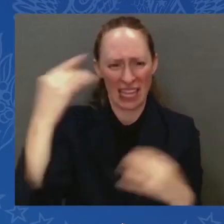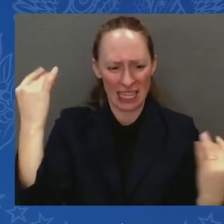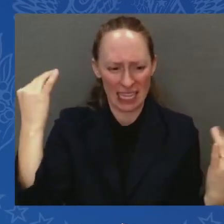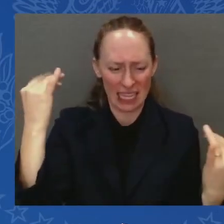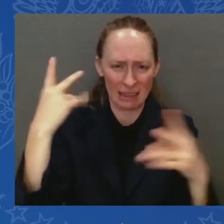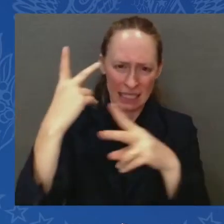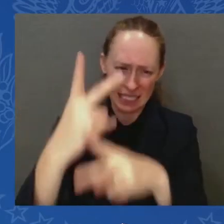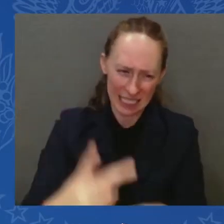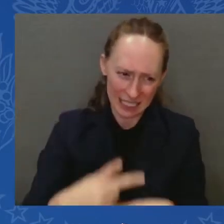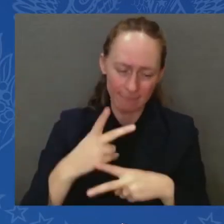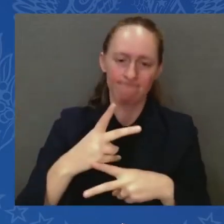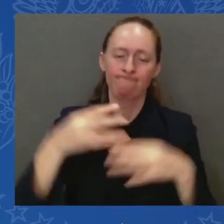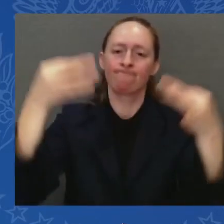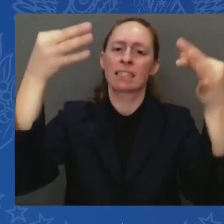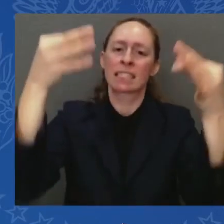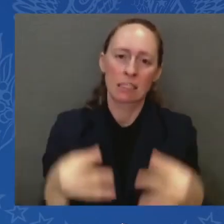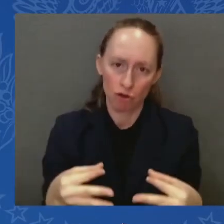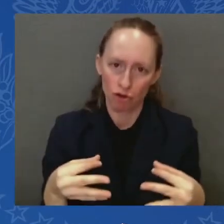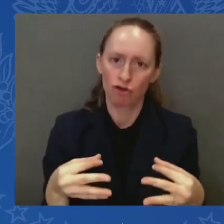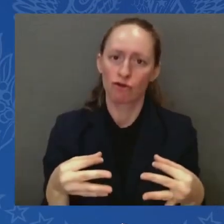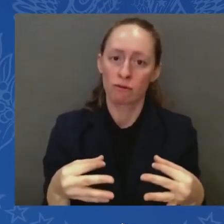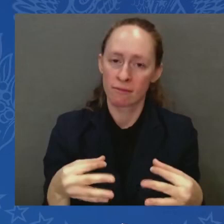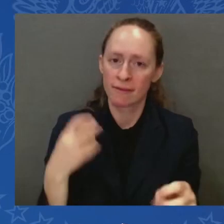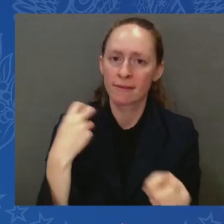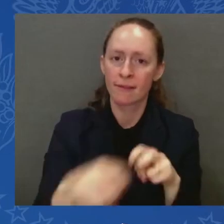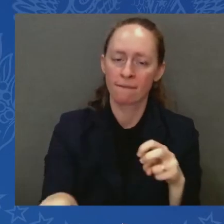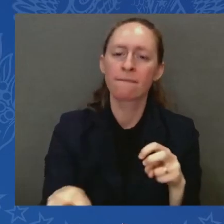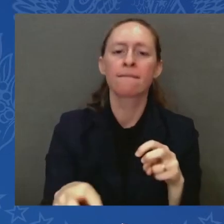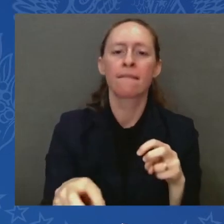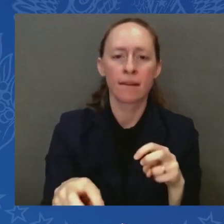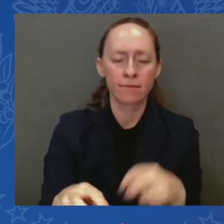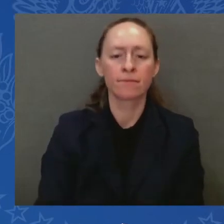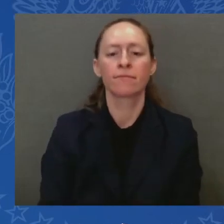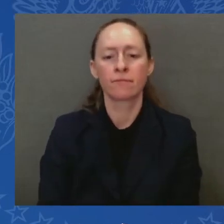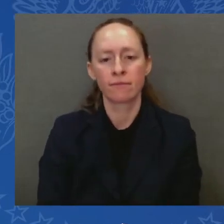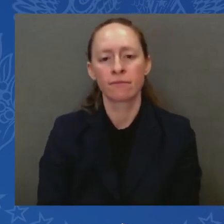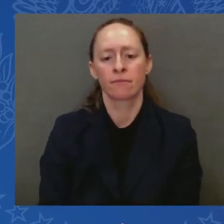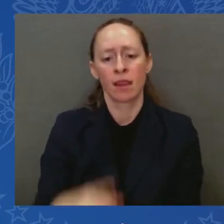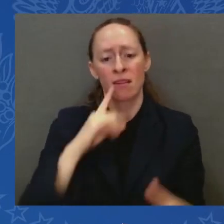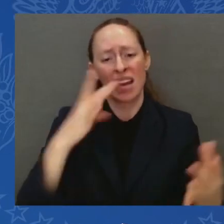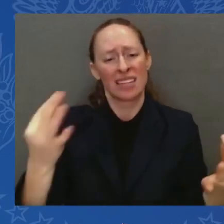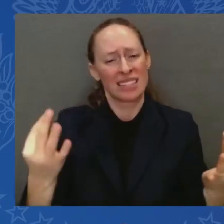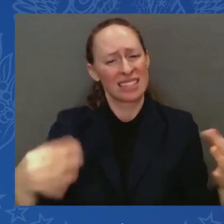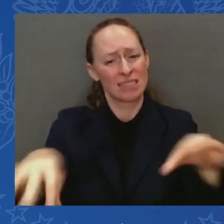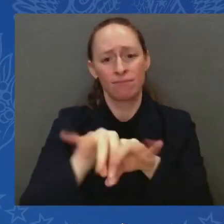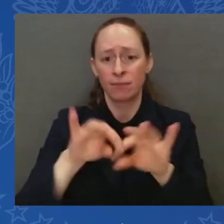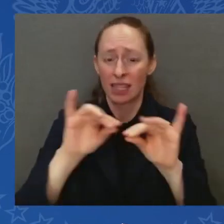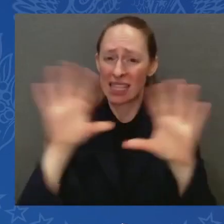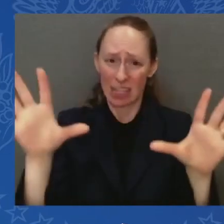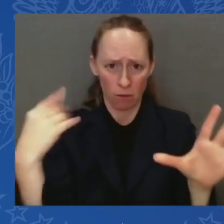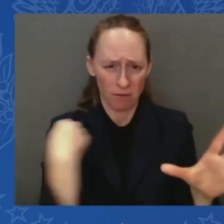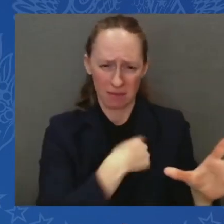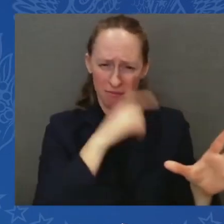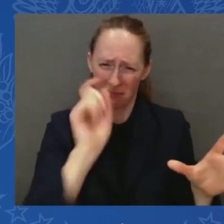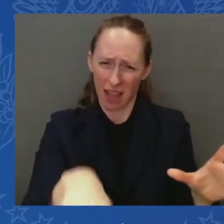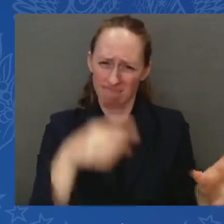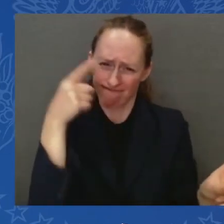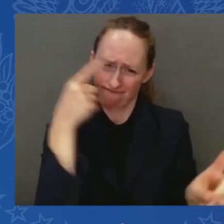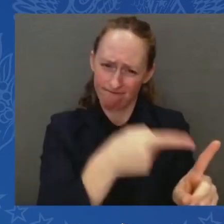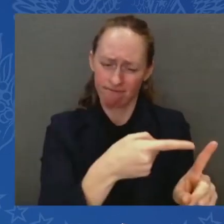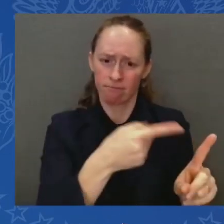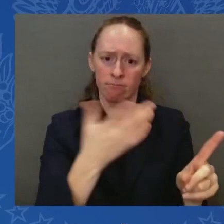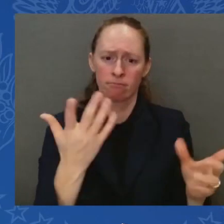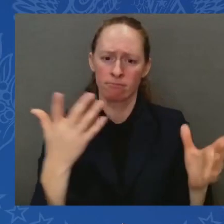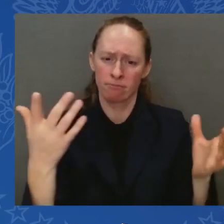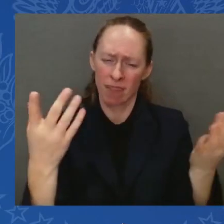Hamas does not represent the Palestinian people. Hamas uses innocence, innocent families in